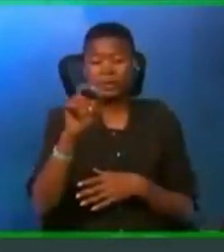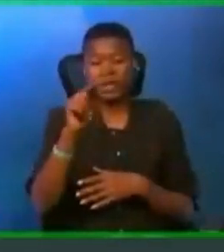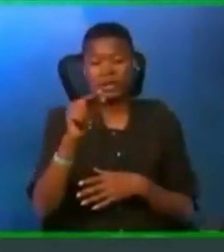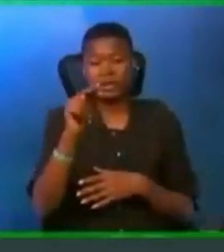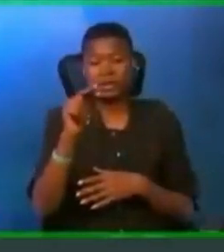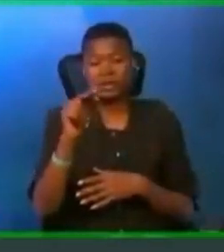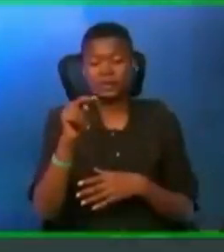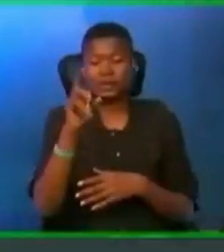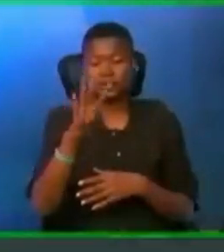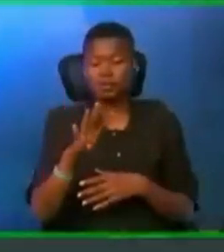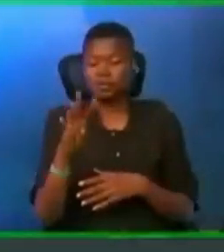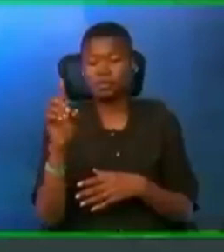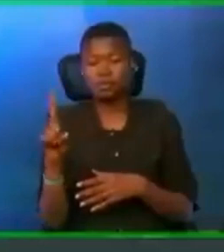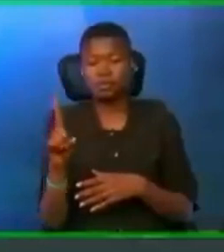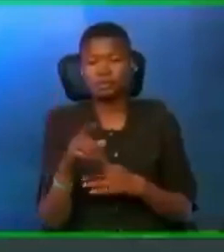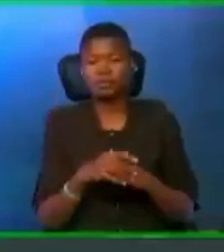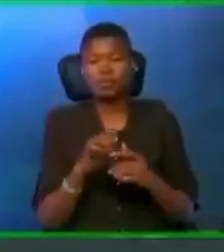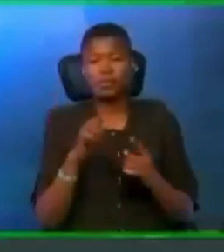41.